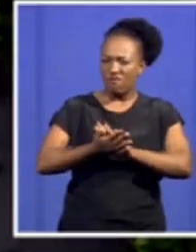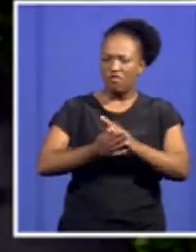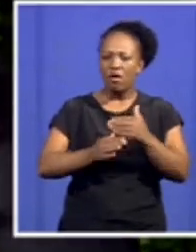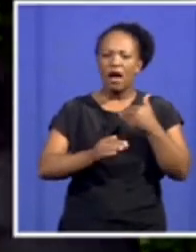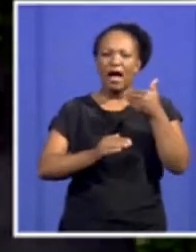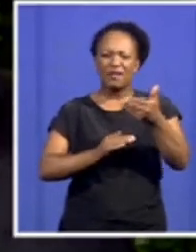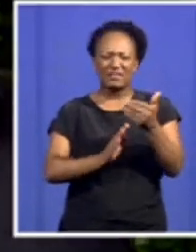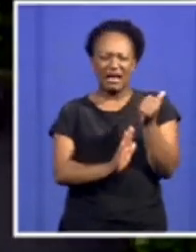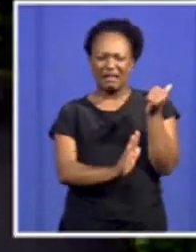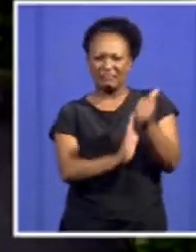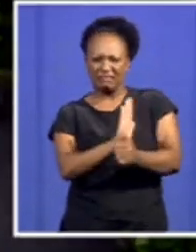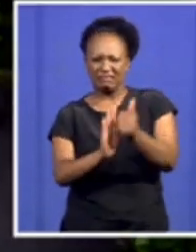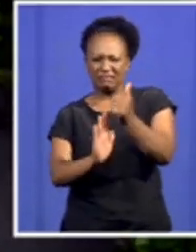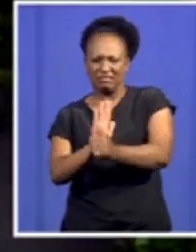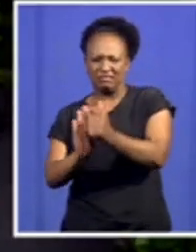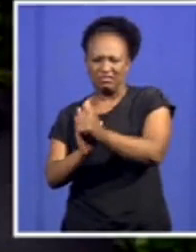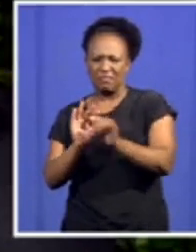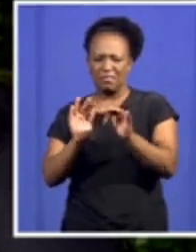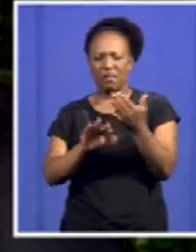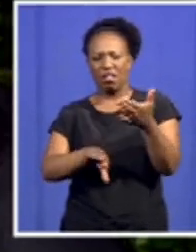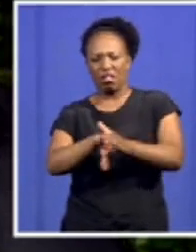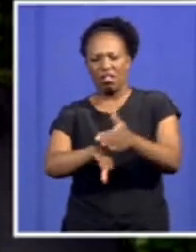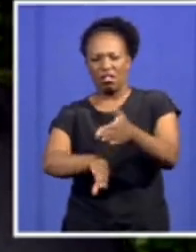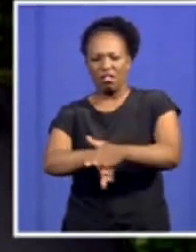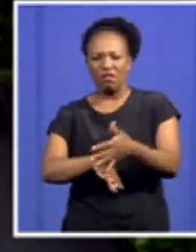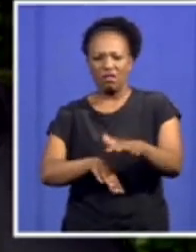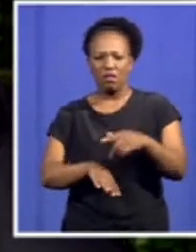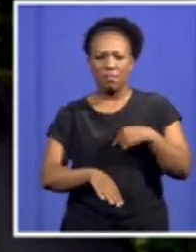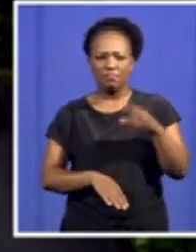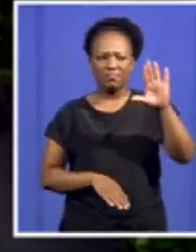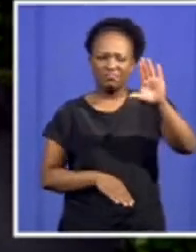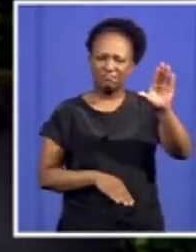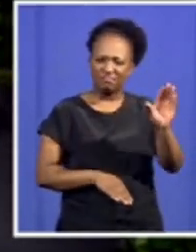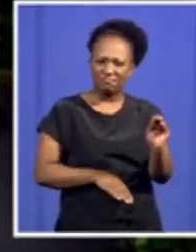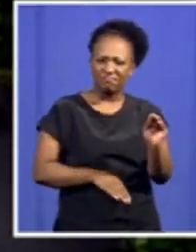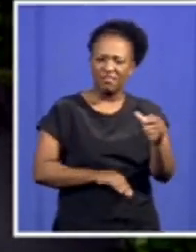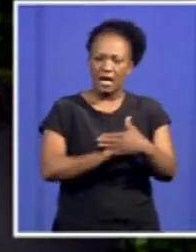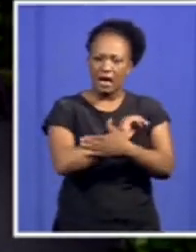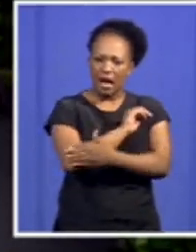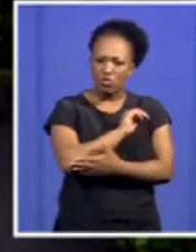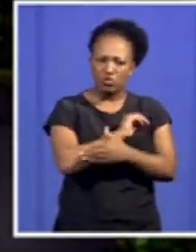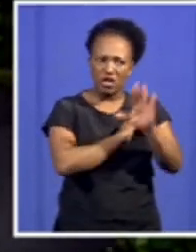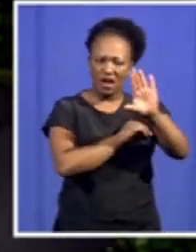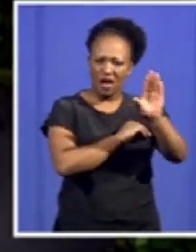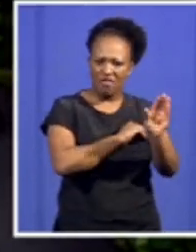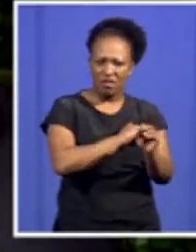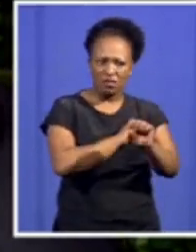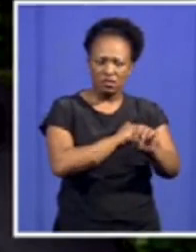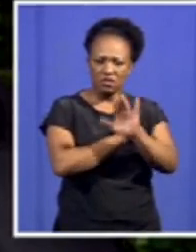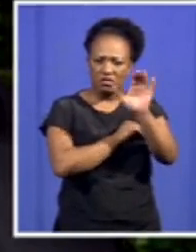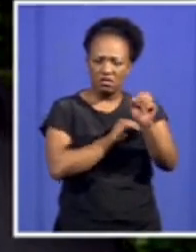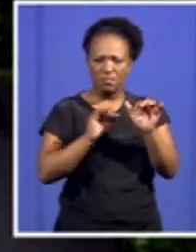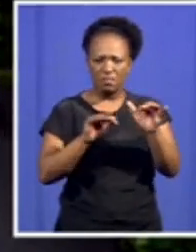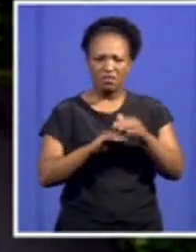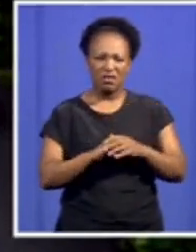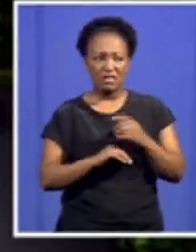that elsewhere in the African continent and elsewhere in South Africa, people could still think that